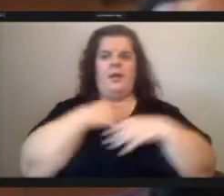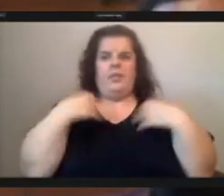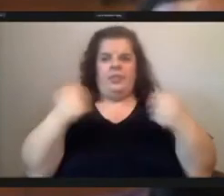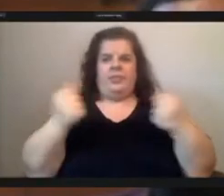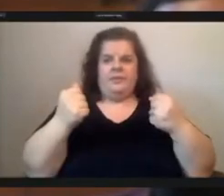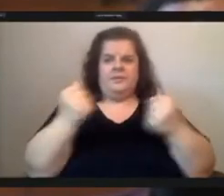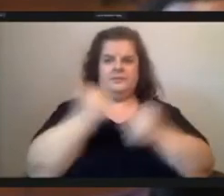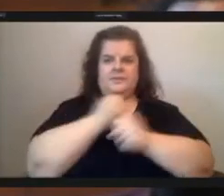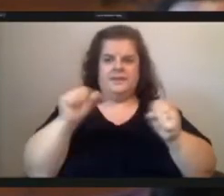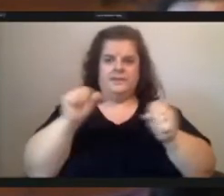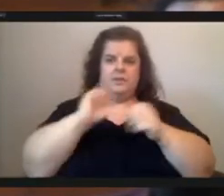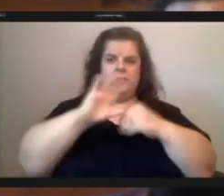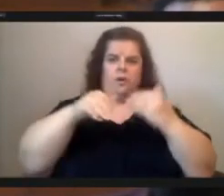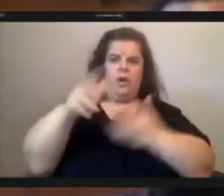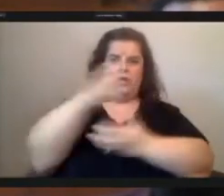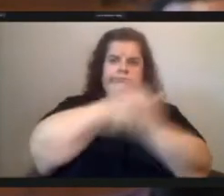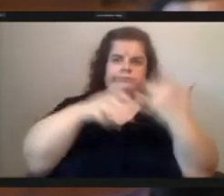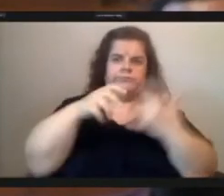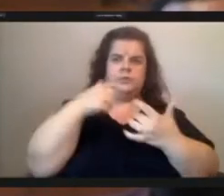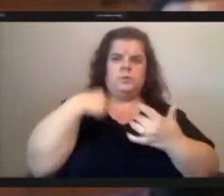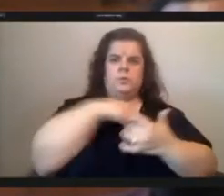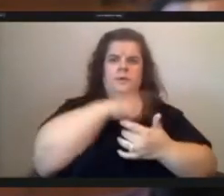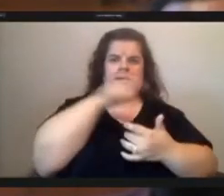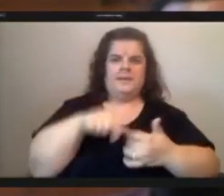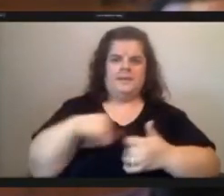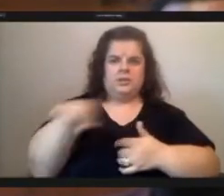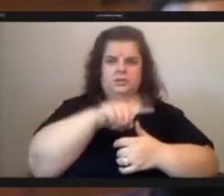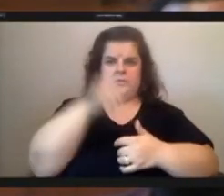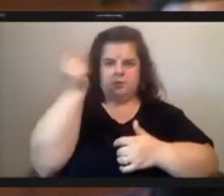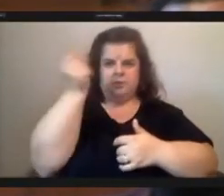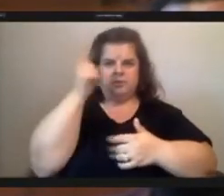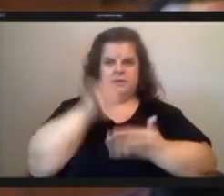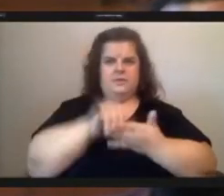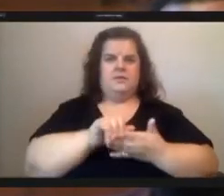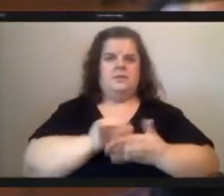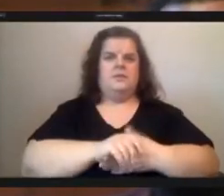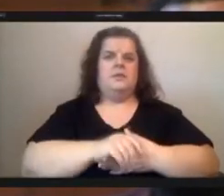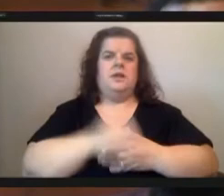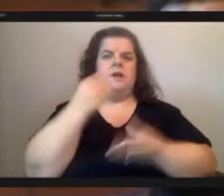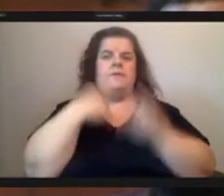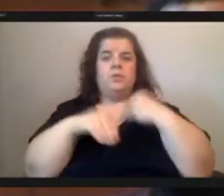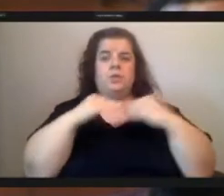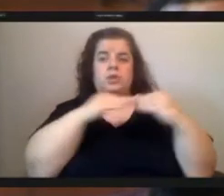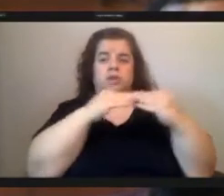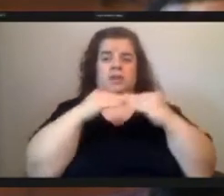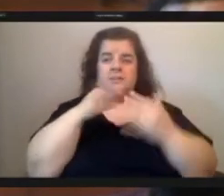intertwined we need you to understand that a food justice fund can